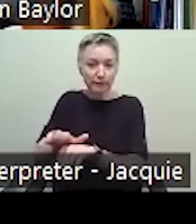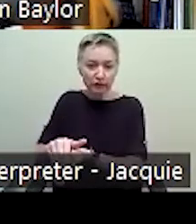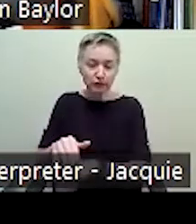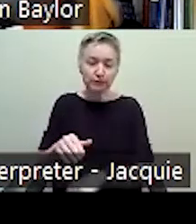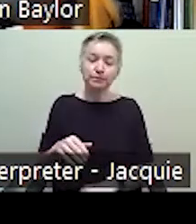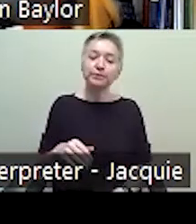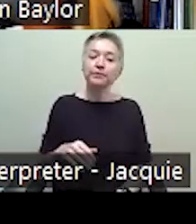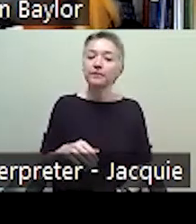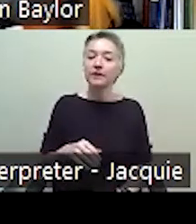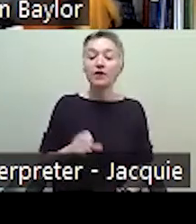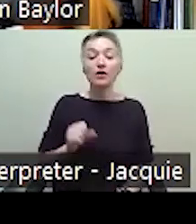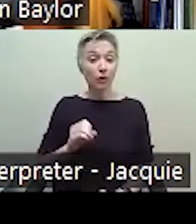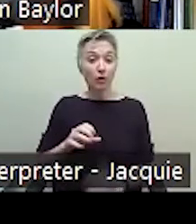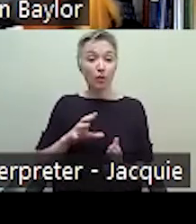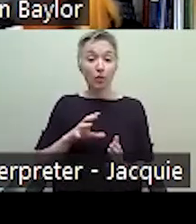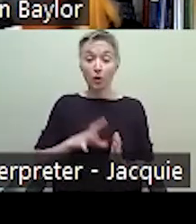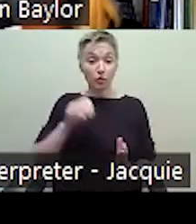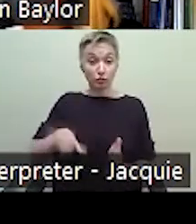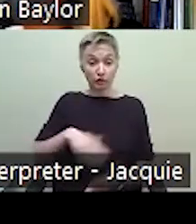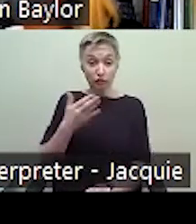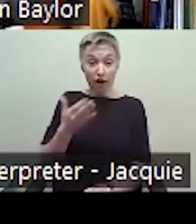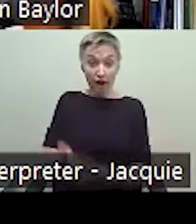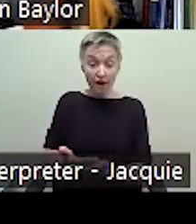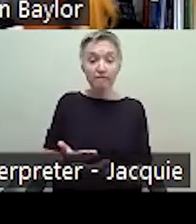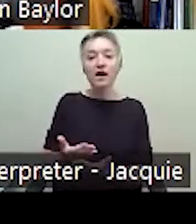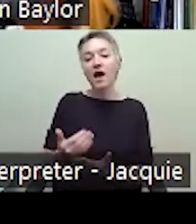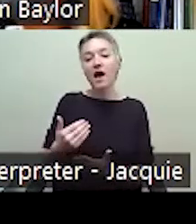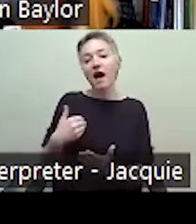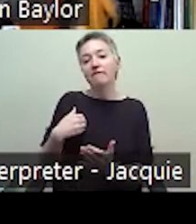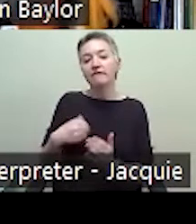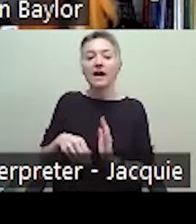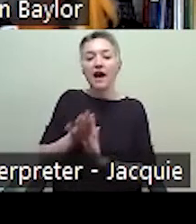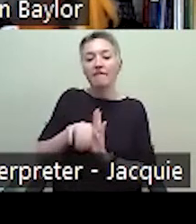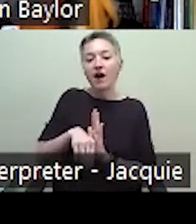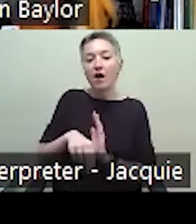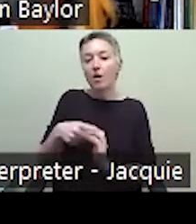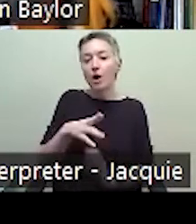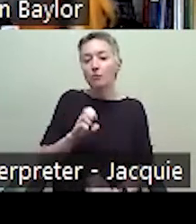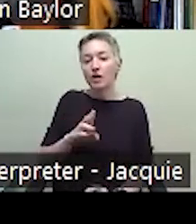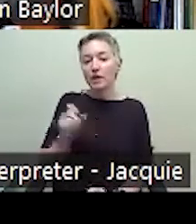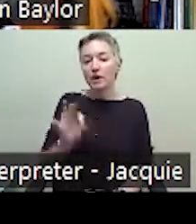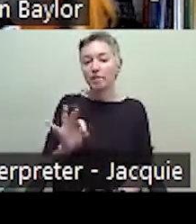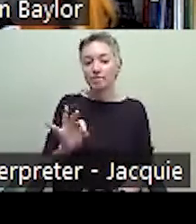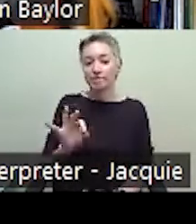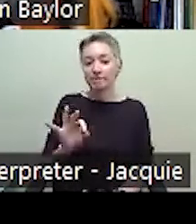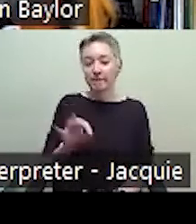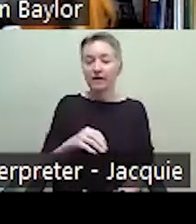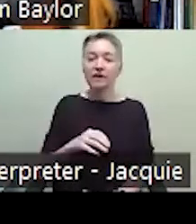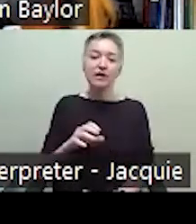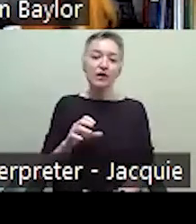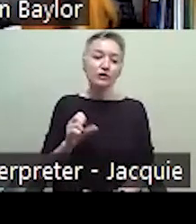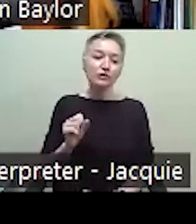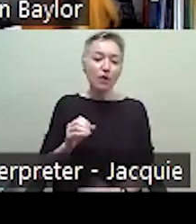Our students arrive, and they have a 30 minute pre-brief, and in that pre-brief, we sort of talk about the